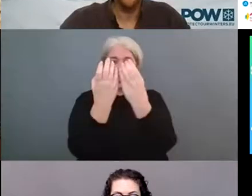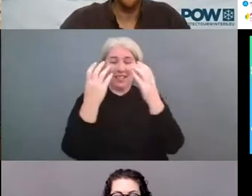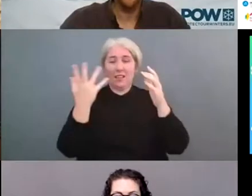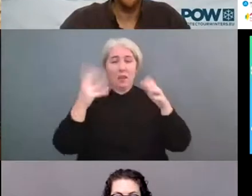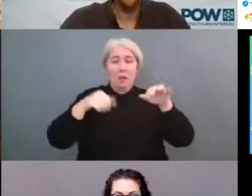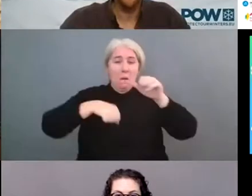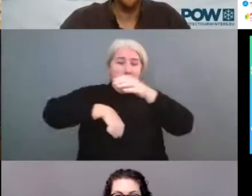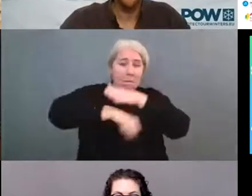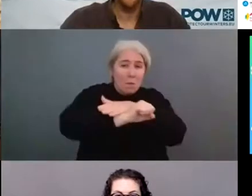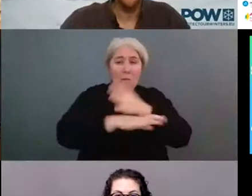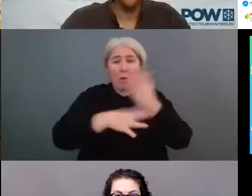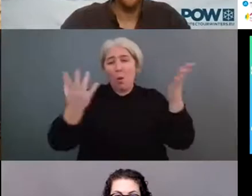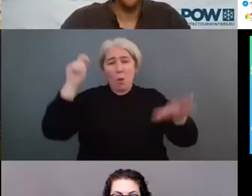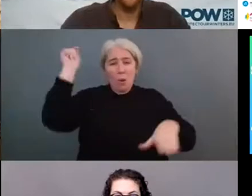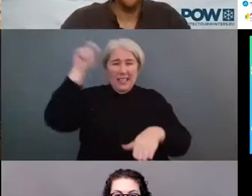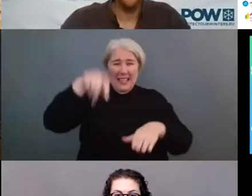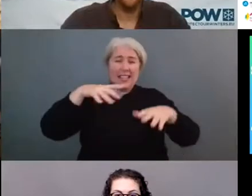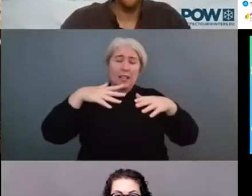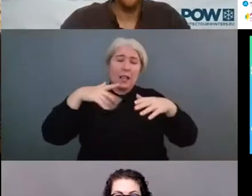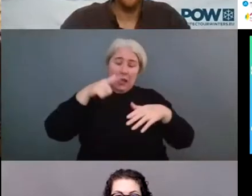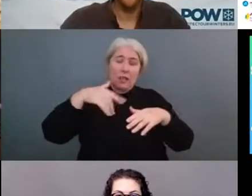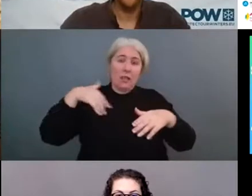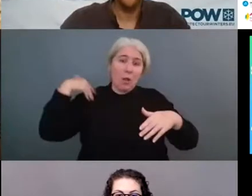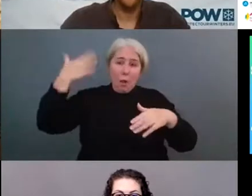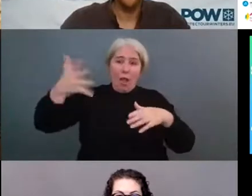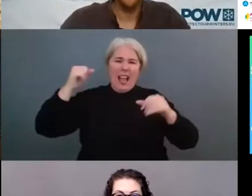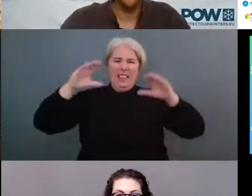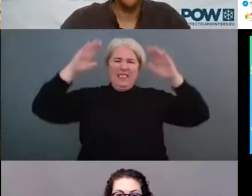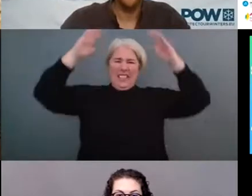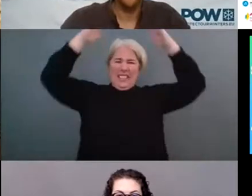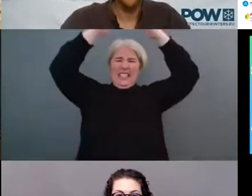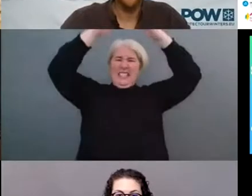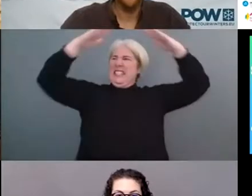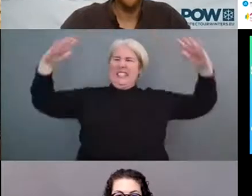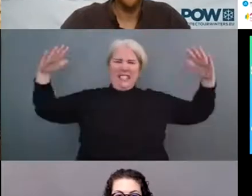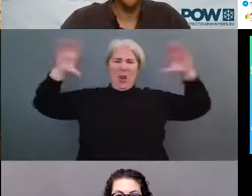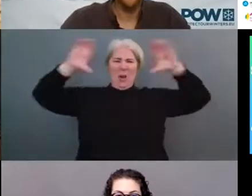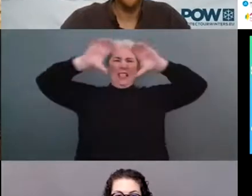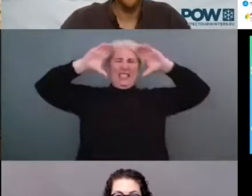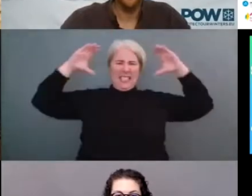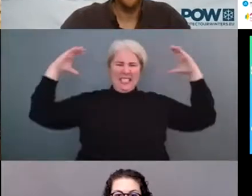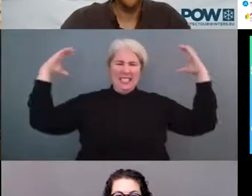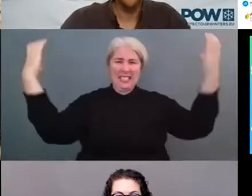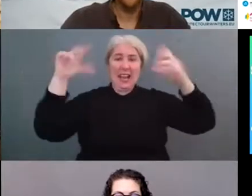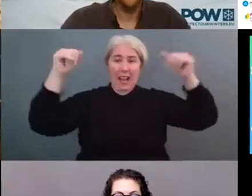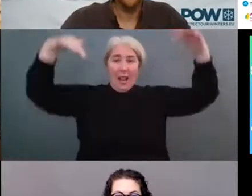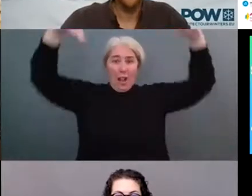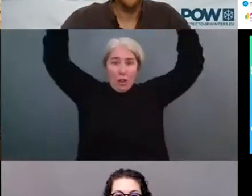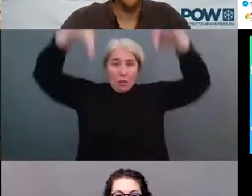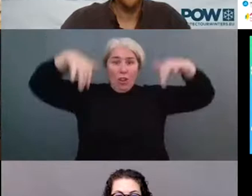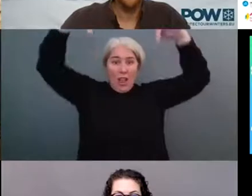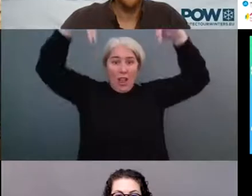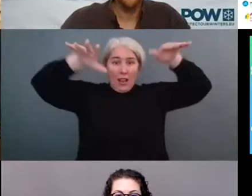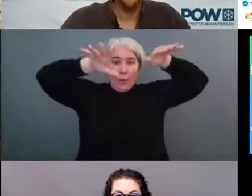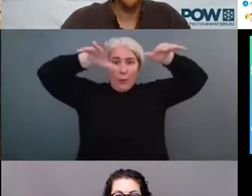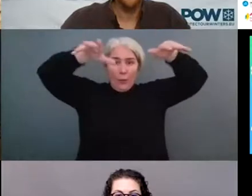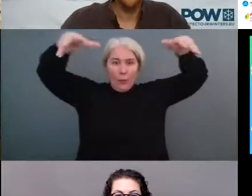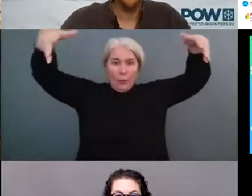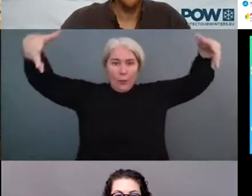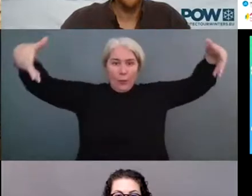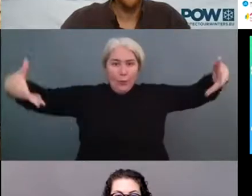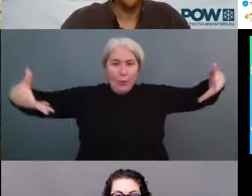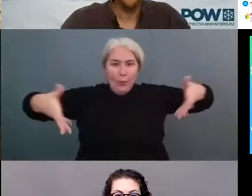does huge roofs usually and draining the water, the rainwater underground